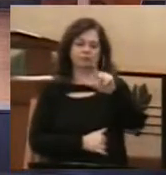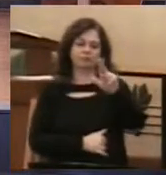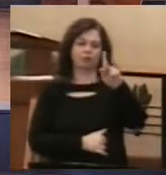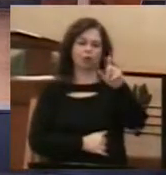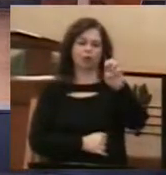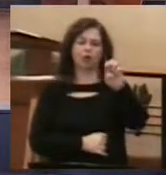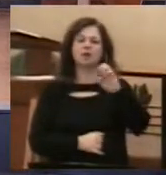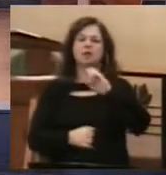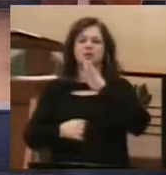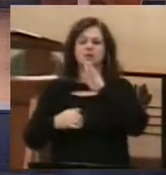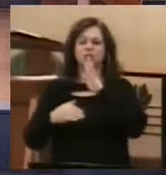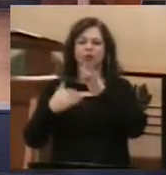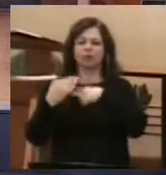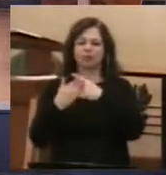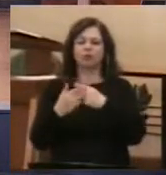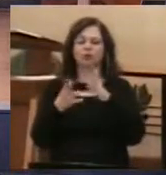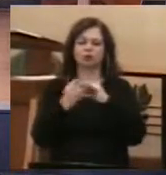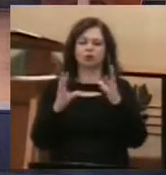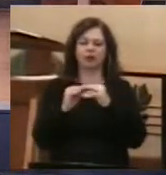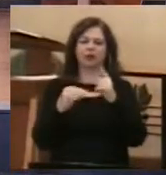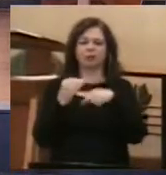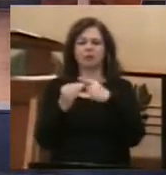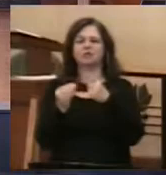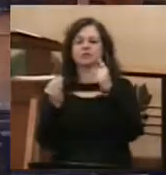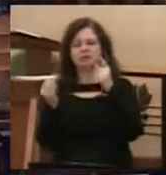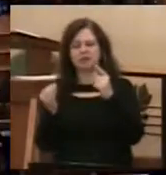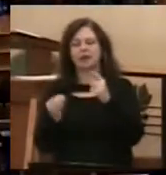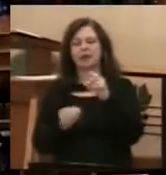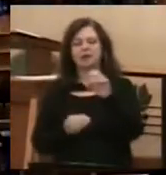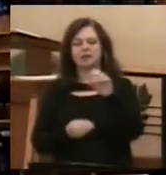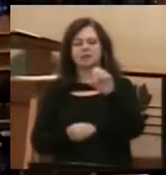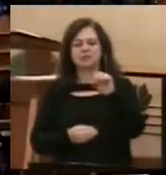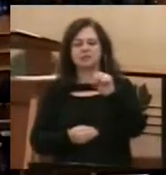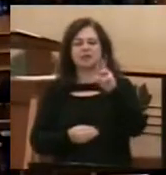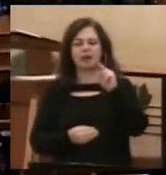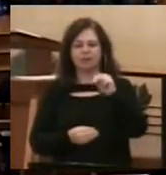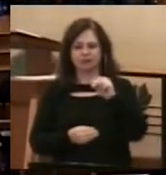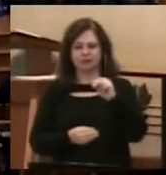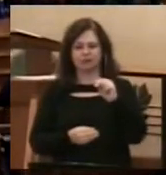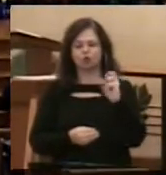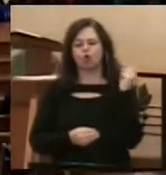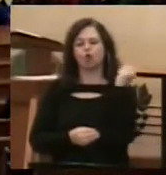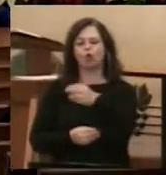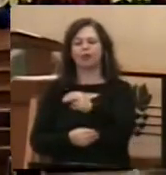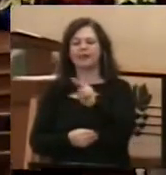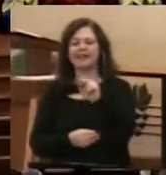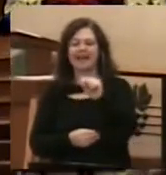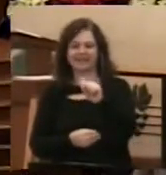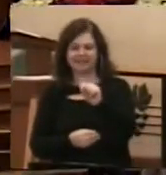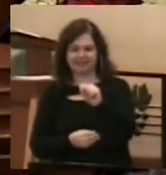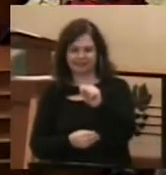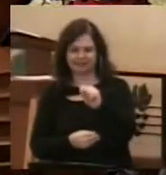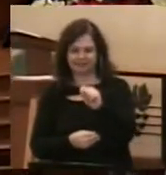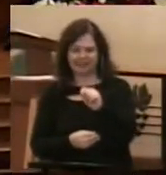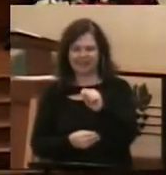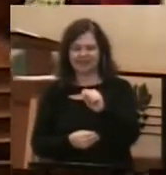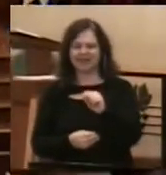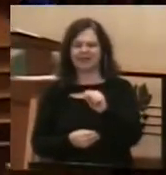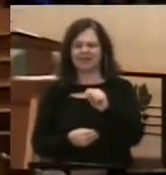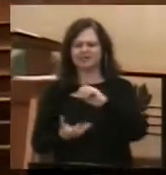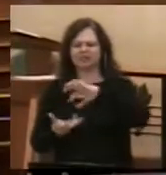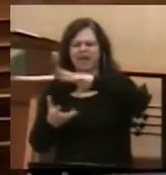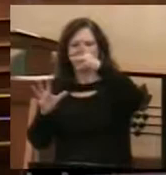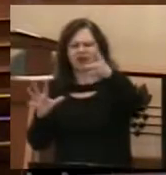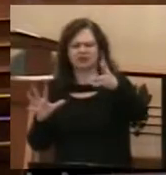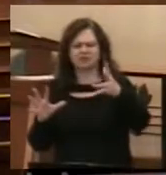that Peter is to put in the net, it is a reference to this chaos, this primordial sea